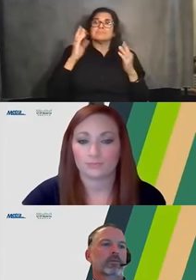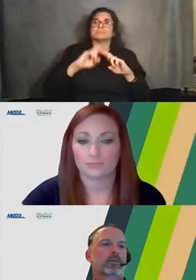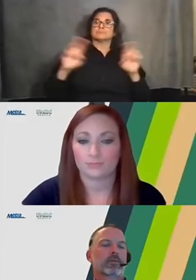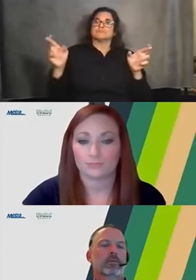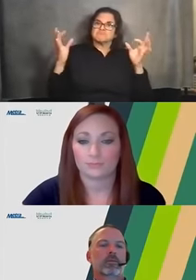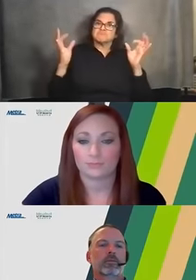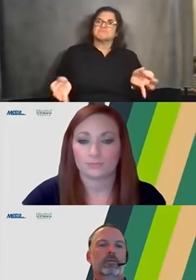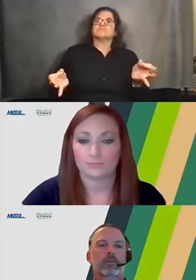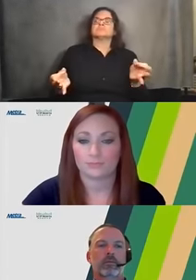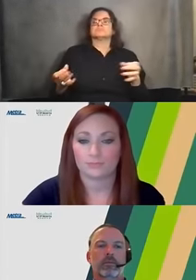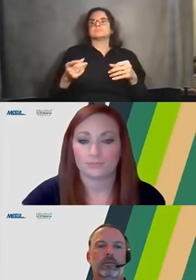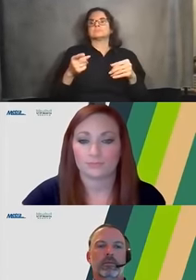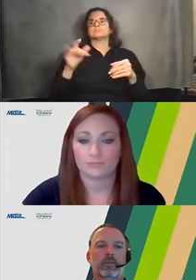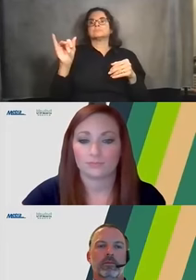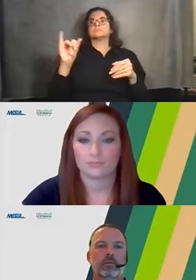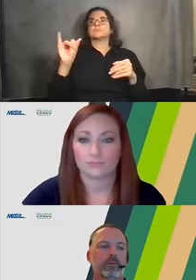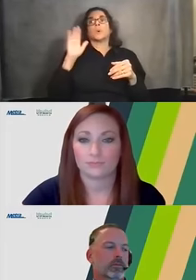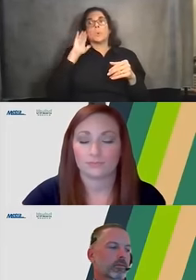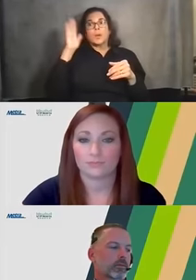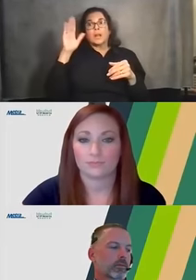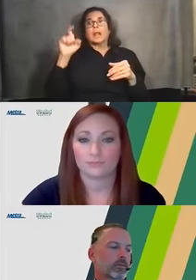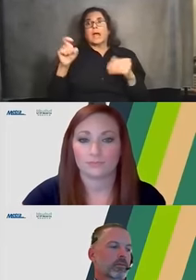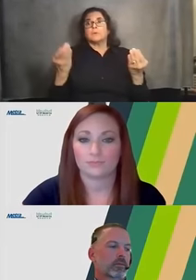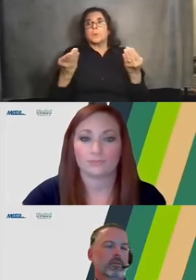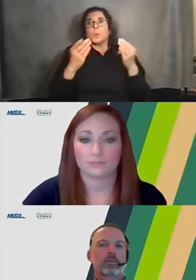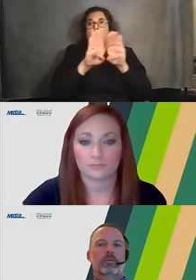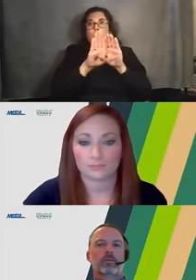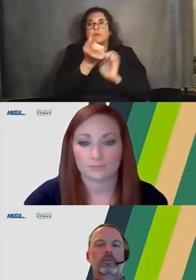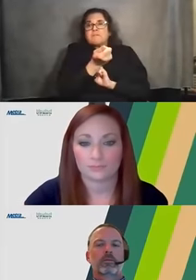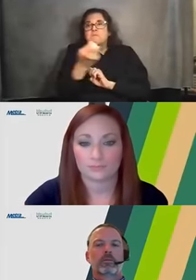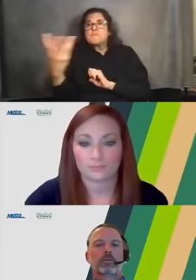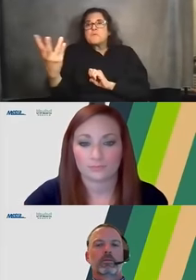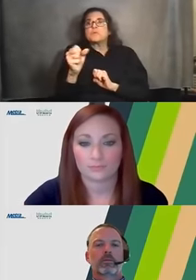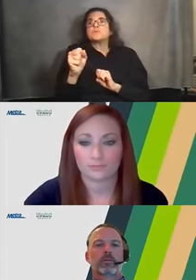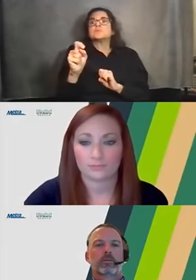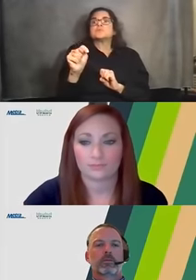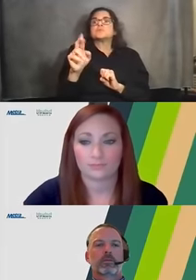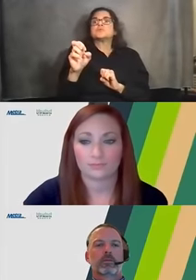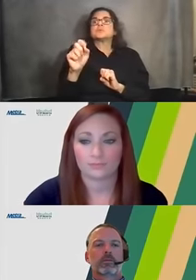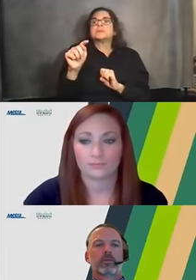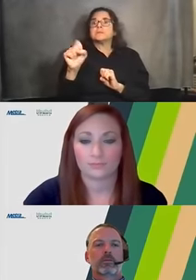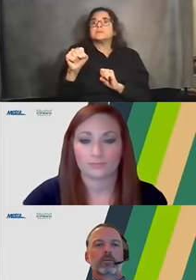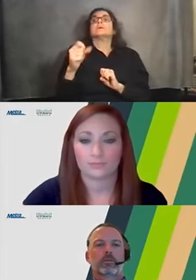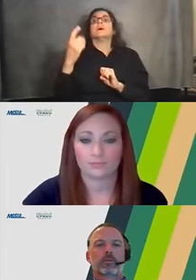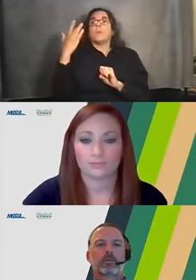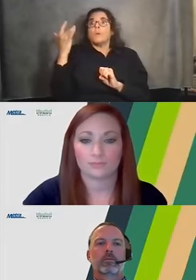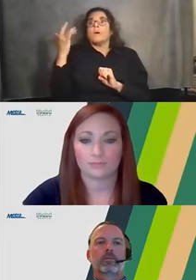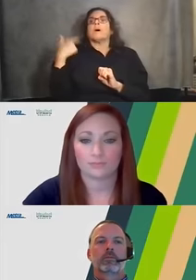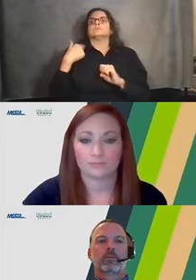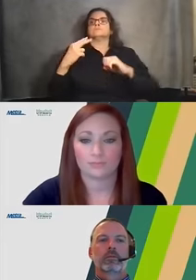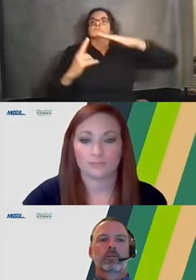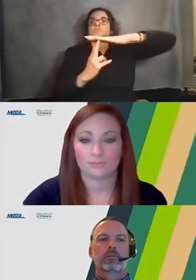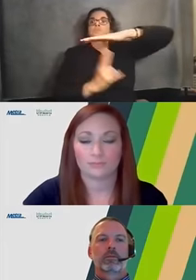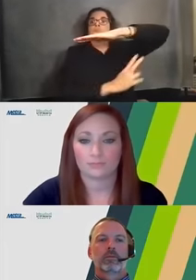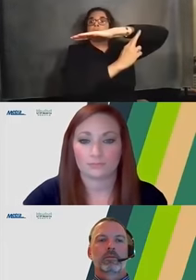similar work. There there will need to be some closures of streets to accommodate bridge demolition and installation. The duration of that is